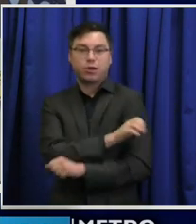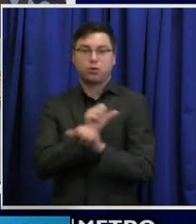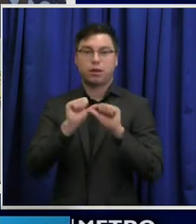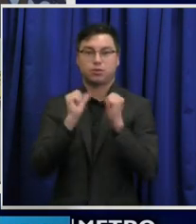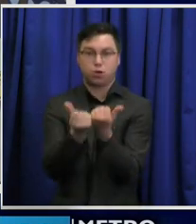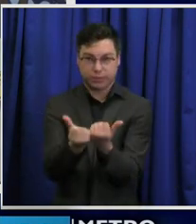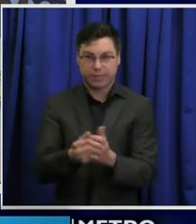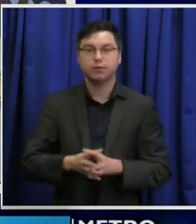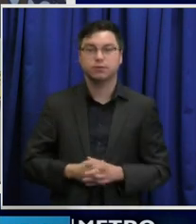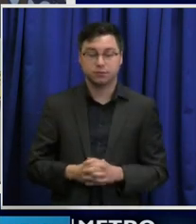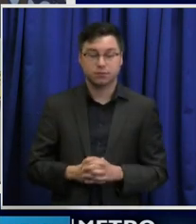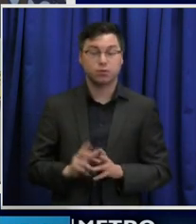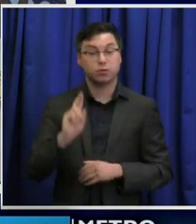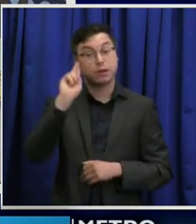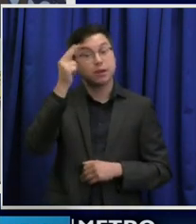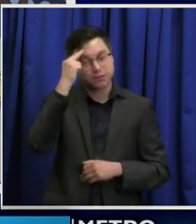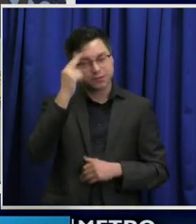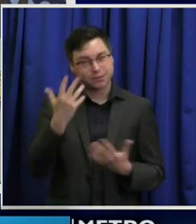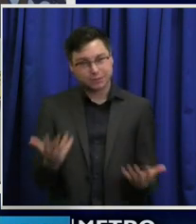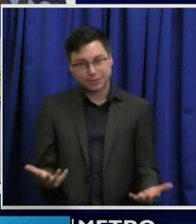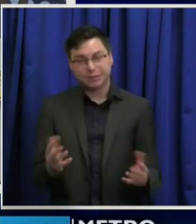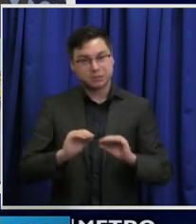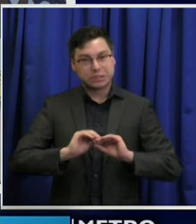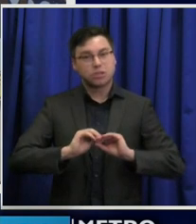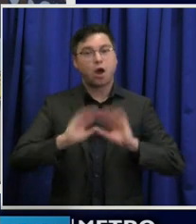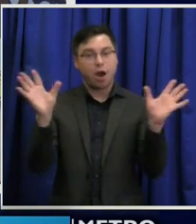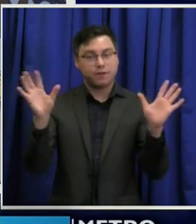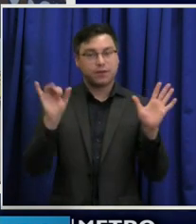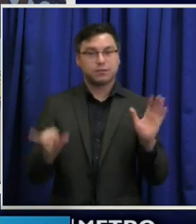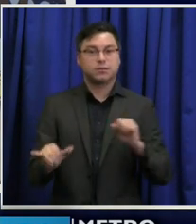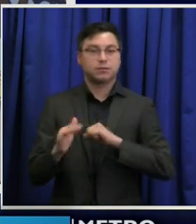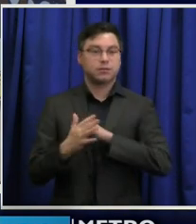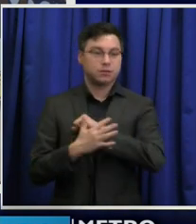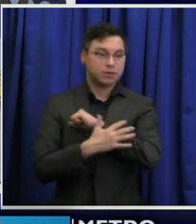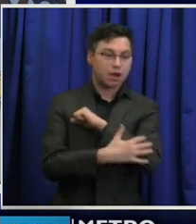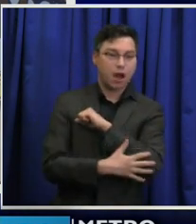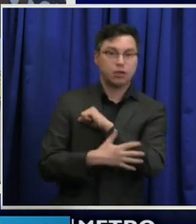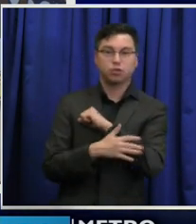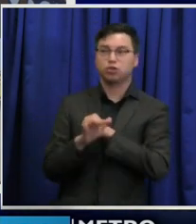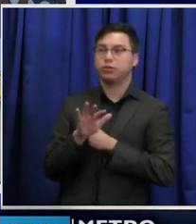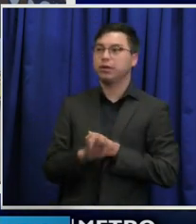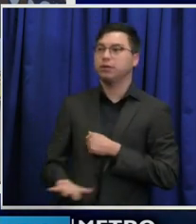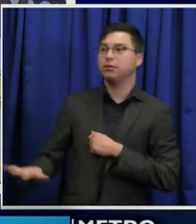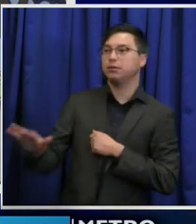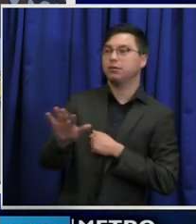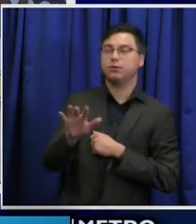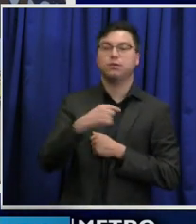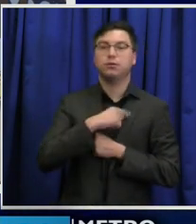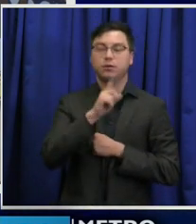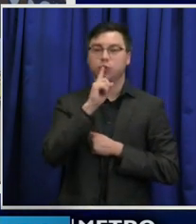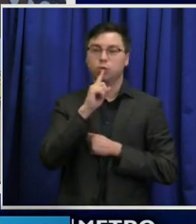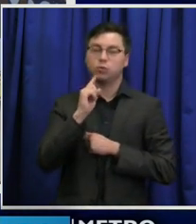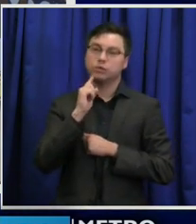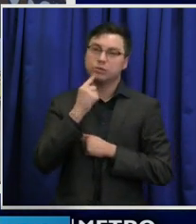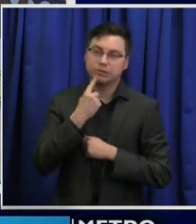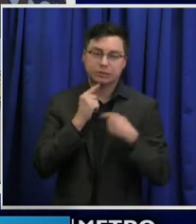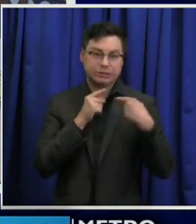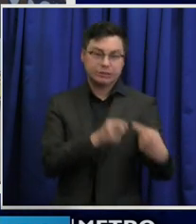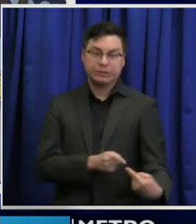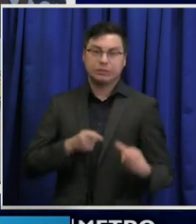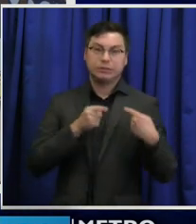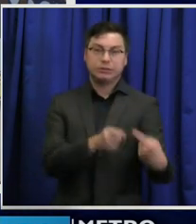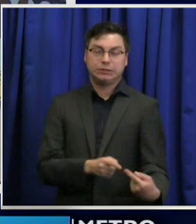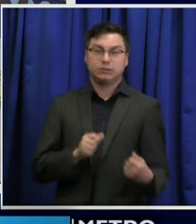So Nashville, it's pretty obvious that the country is on the precipice of a logarithmic expansion of COVID-19.